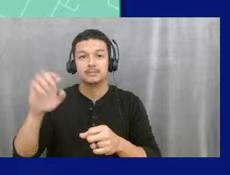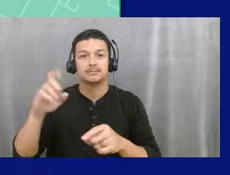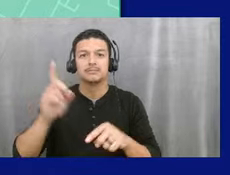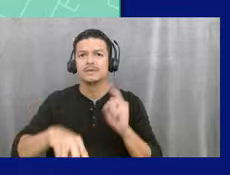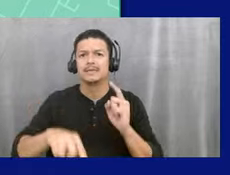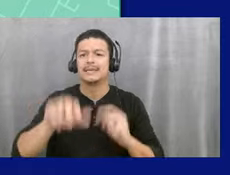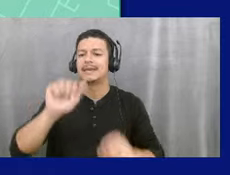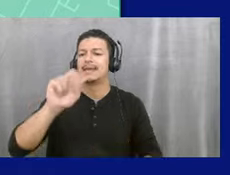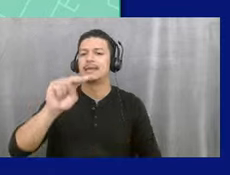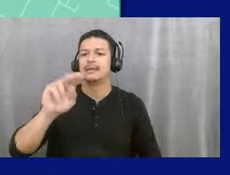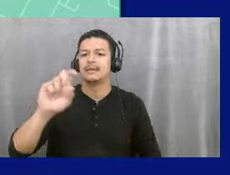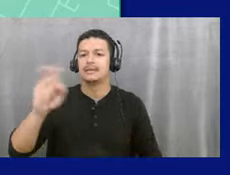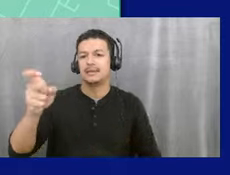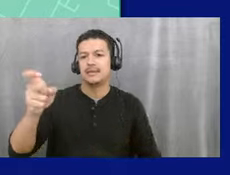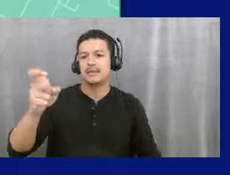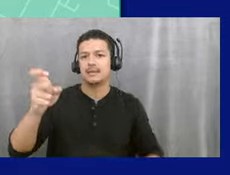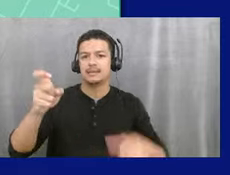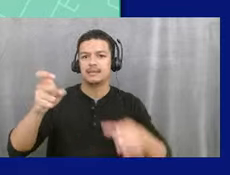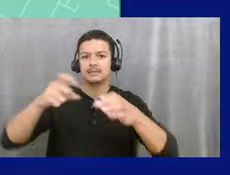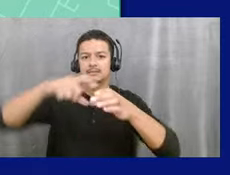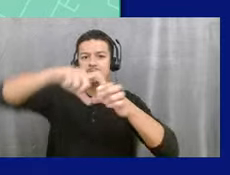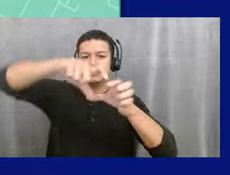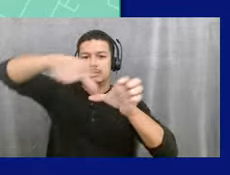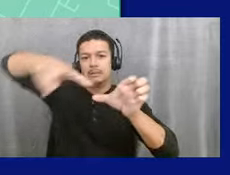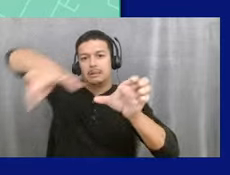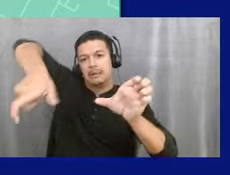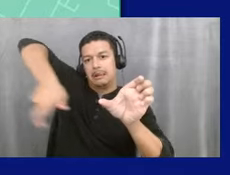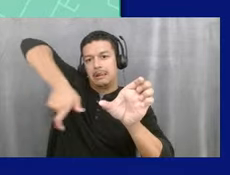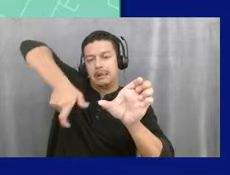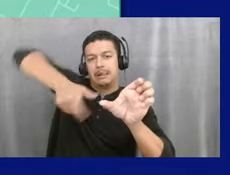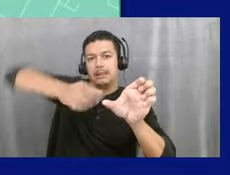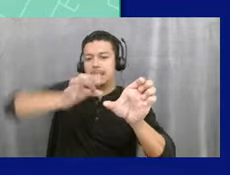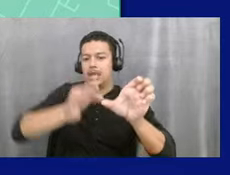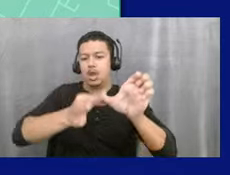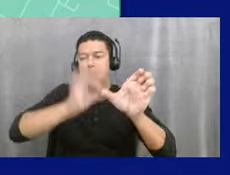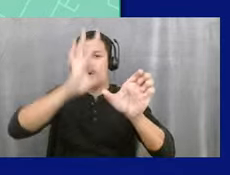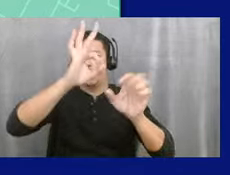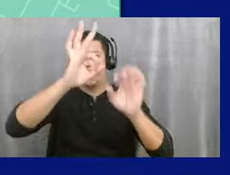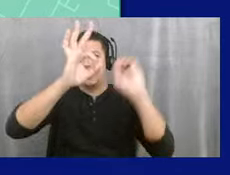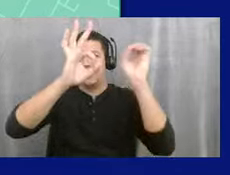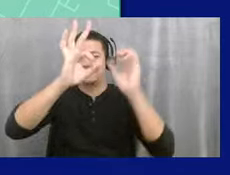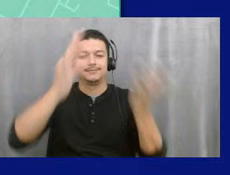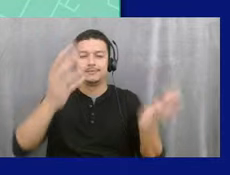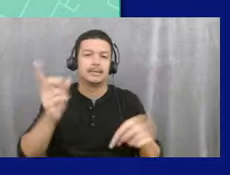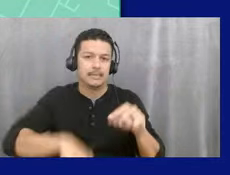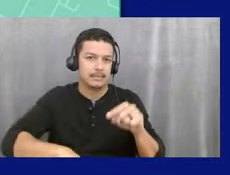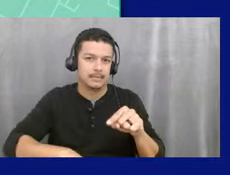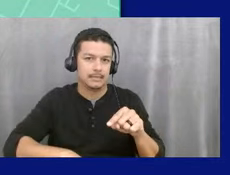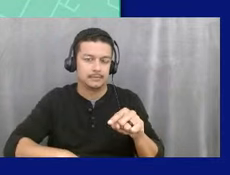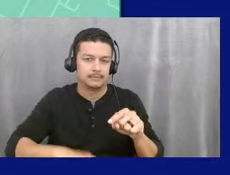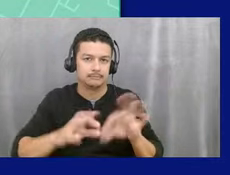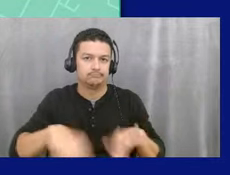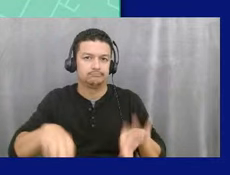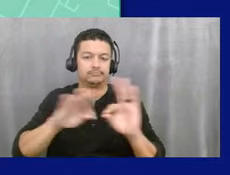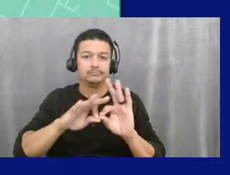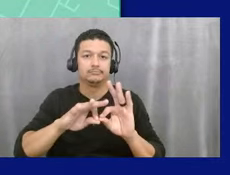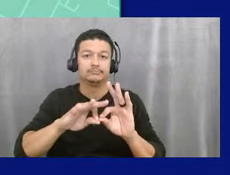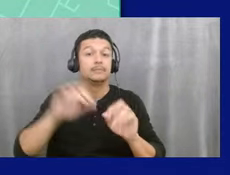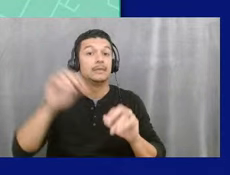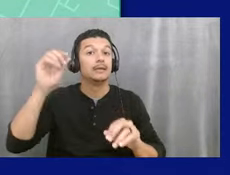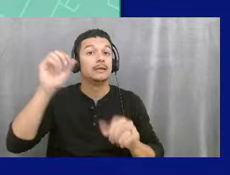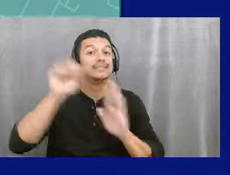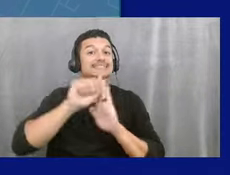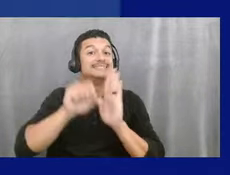a donut that is unannexed or county area. Annexation is governed by state statute. It is chapter 171.